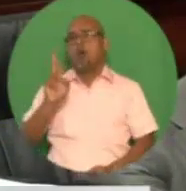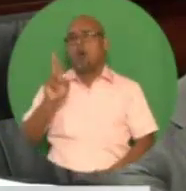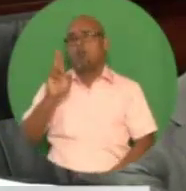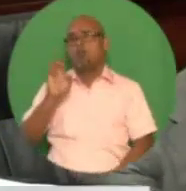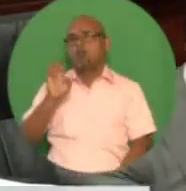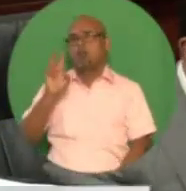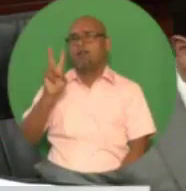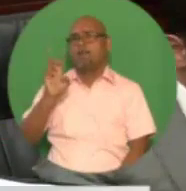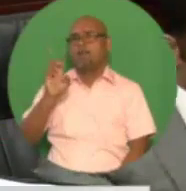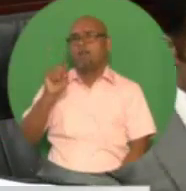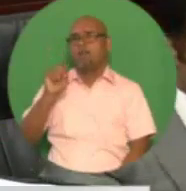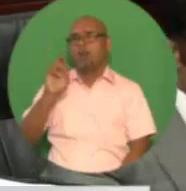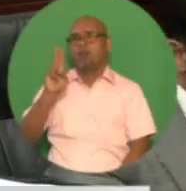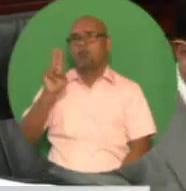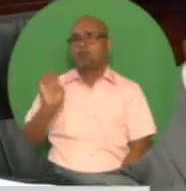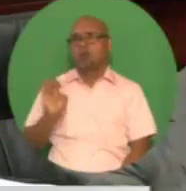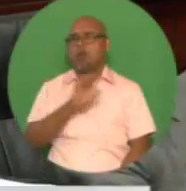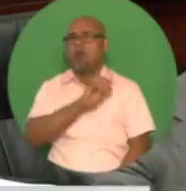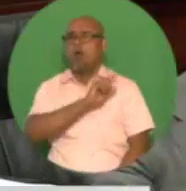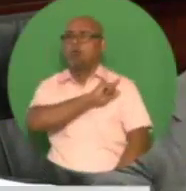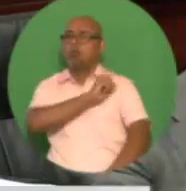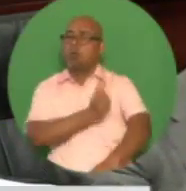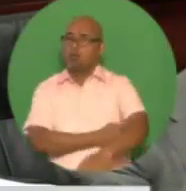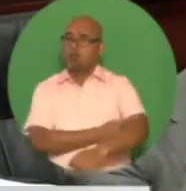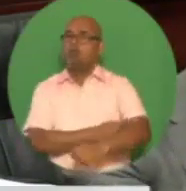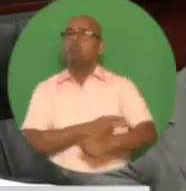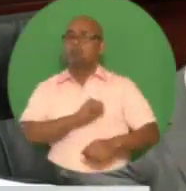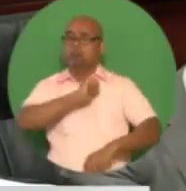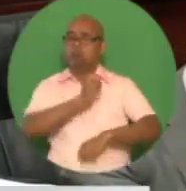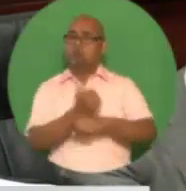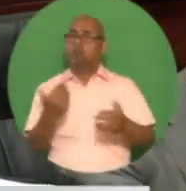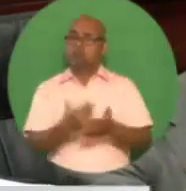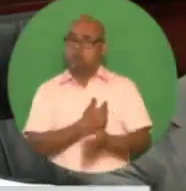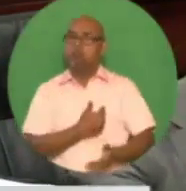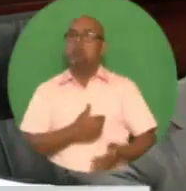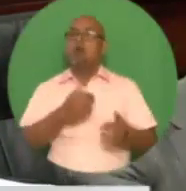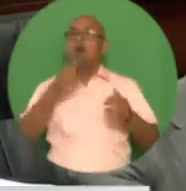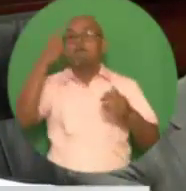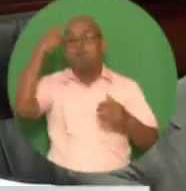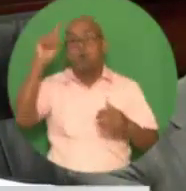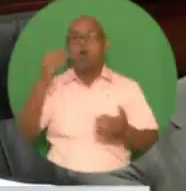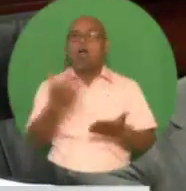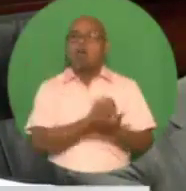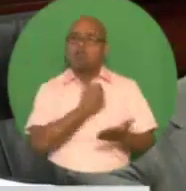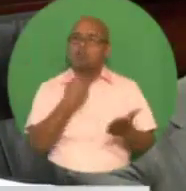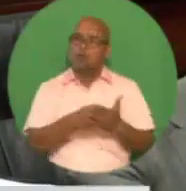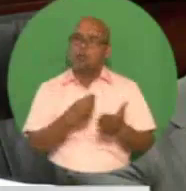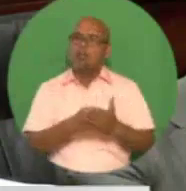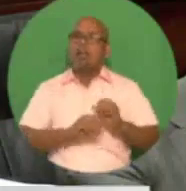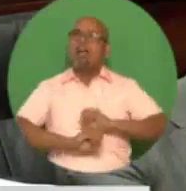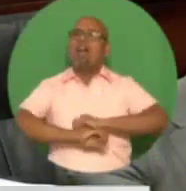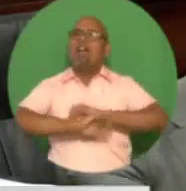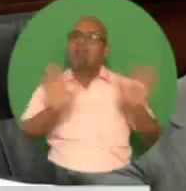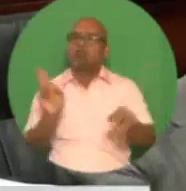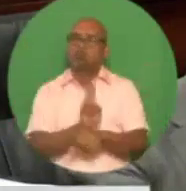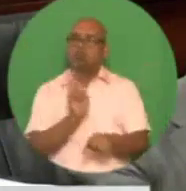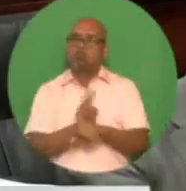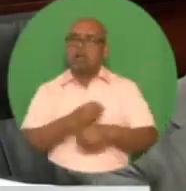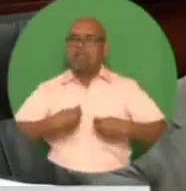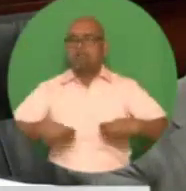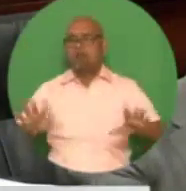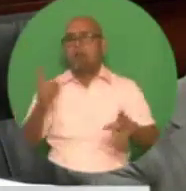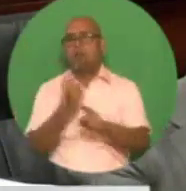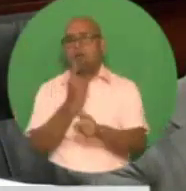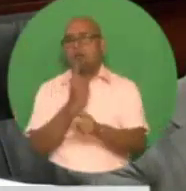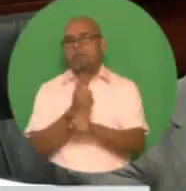service to taxpayers through simple, transparent, and up-to-date procedures. With respect to the Revenue Authority, we have